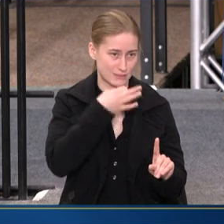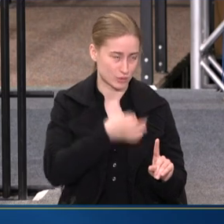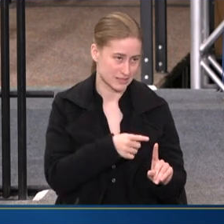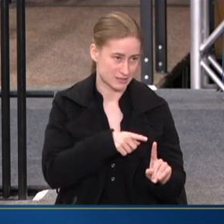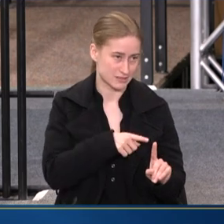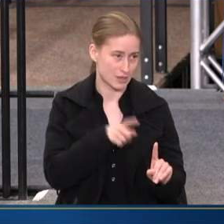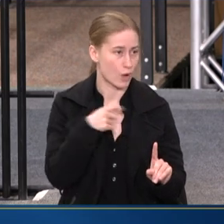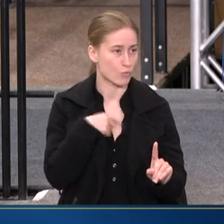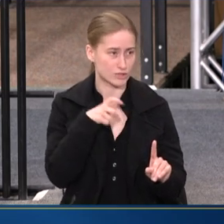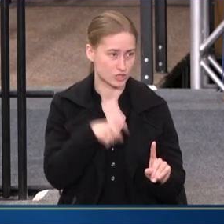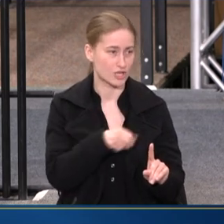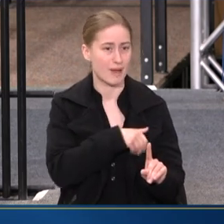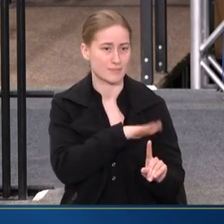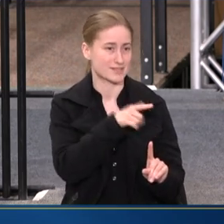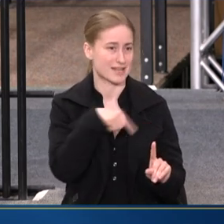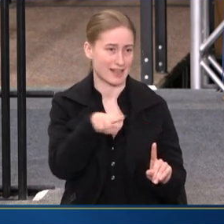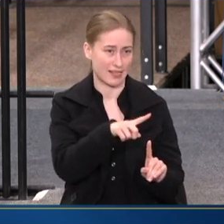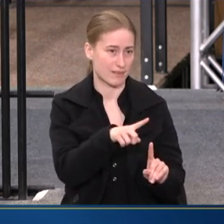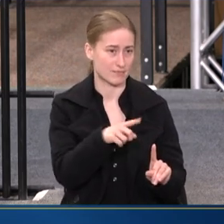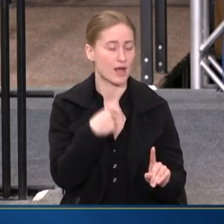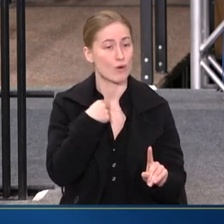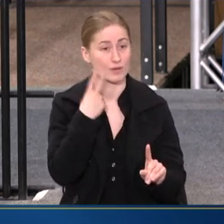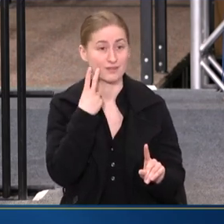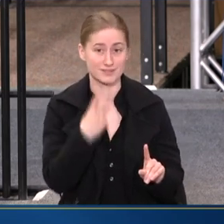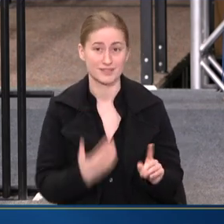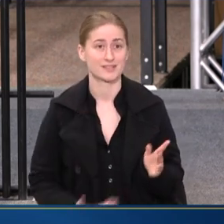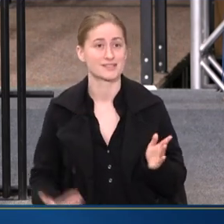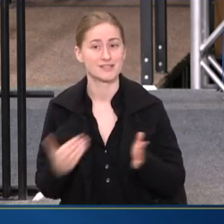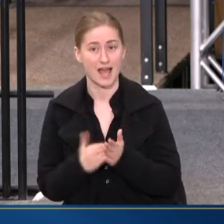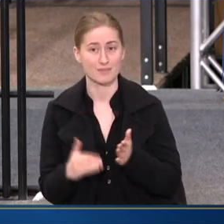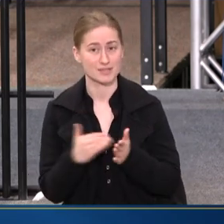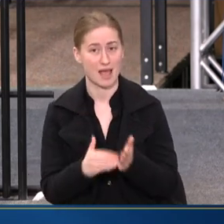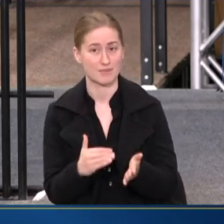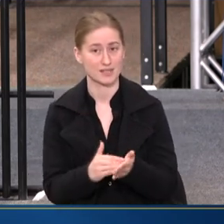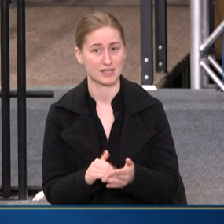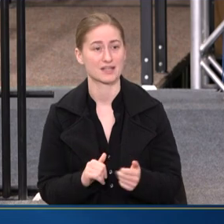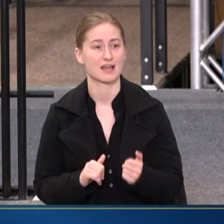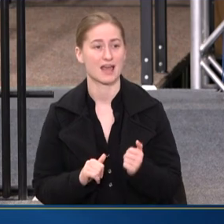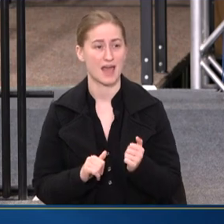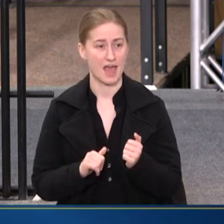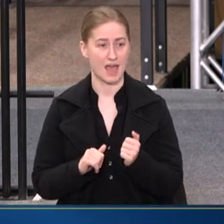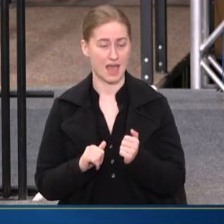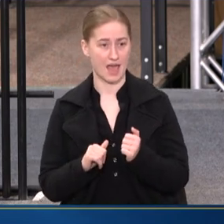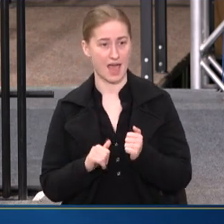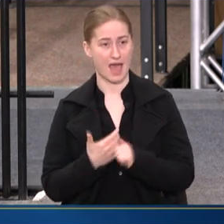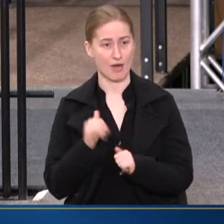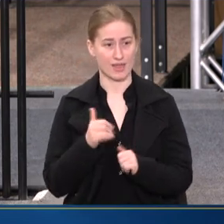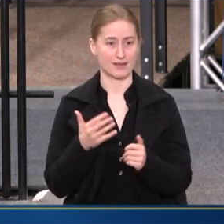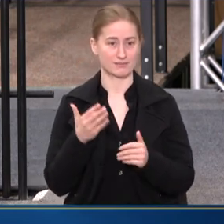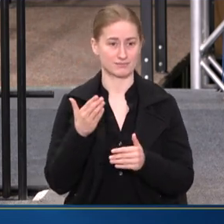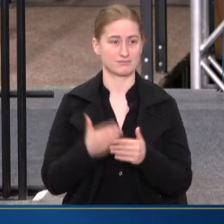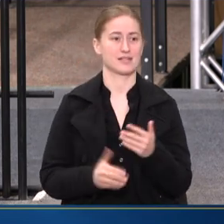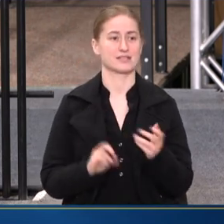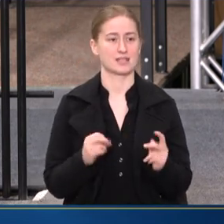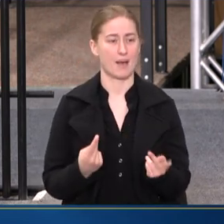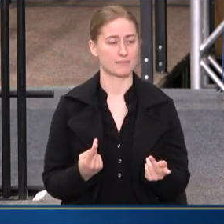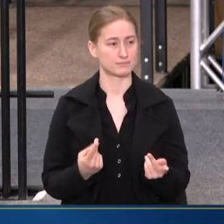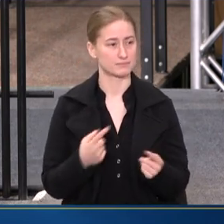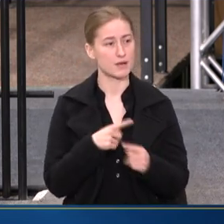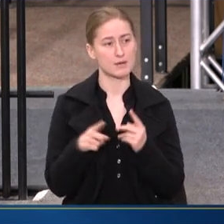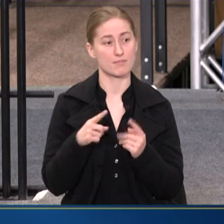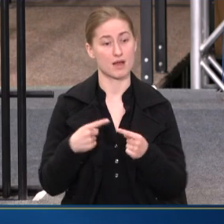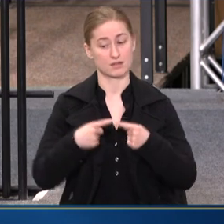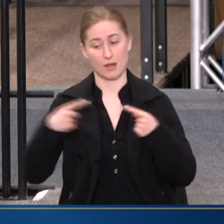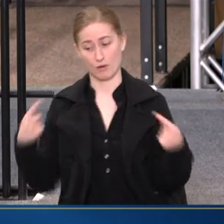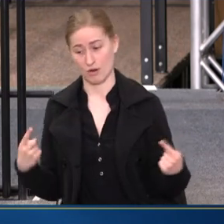And we should not be sitting on that. And we've seen time and time again how that ends up. But to the contrary,